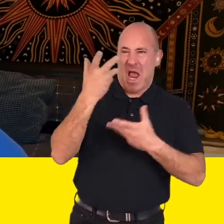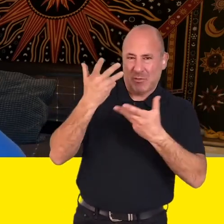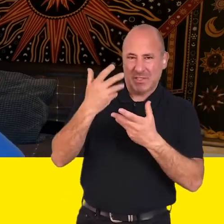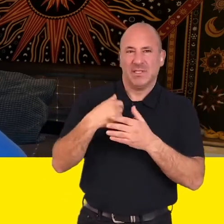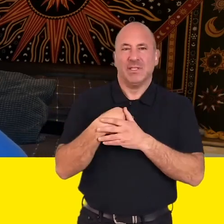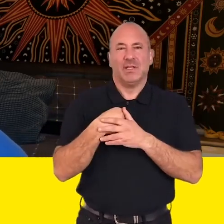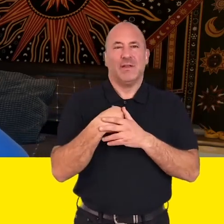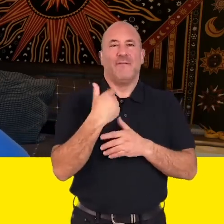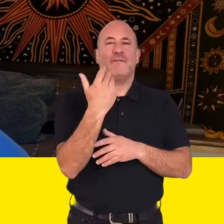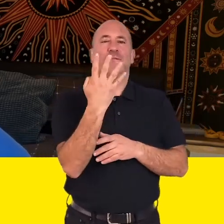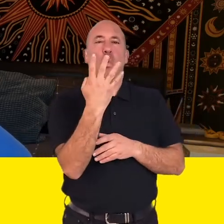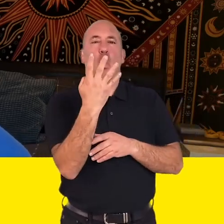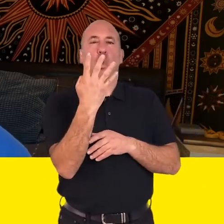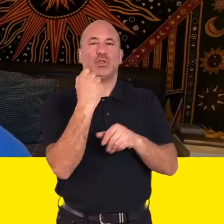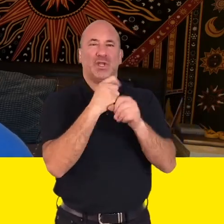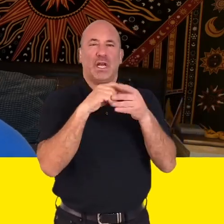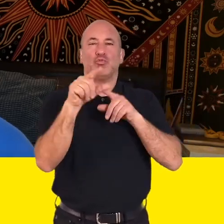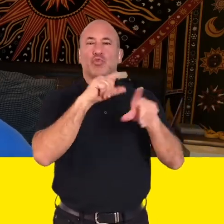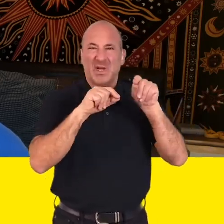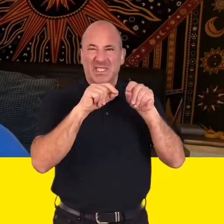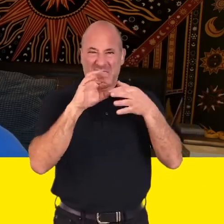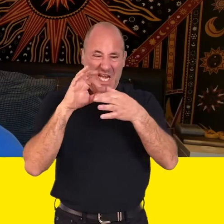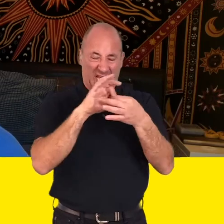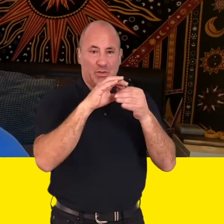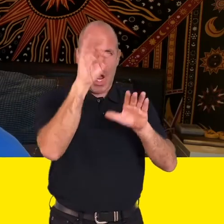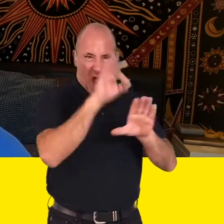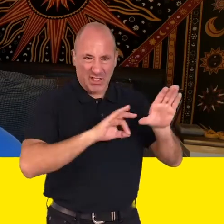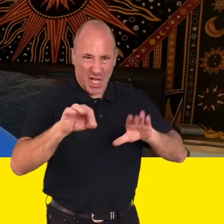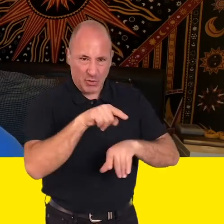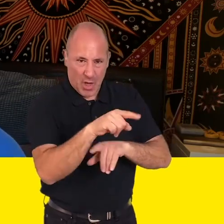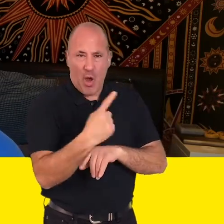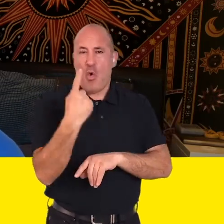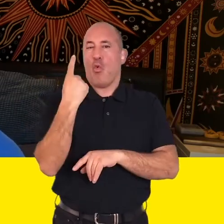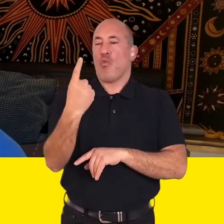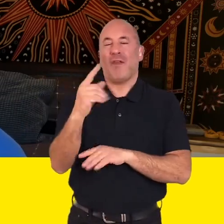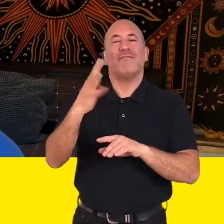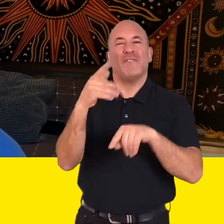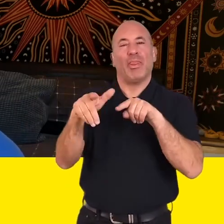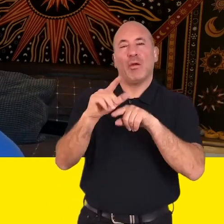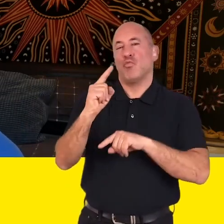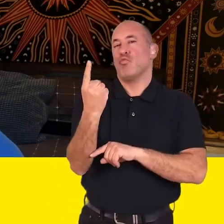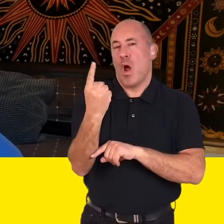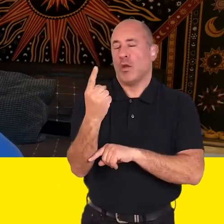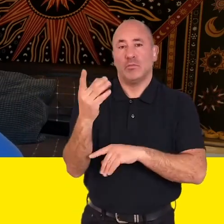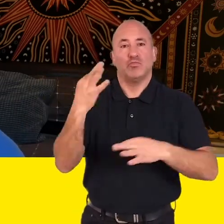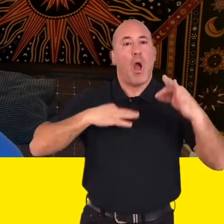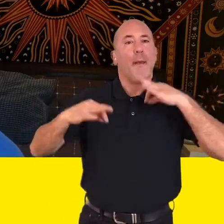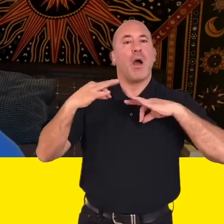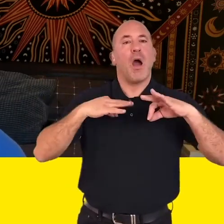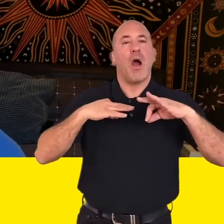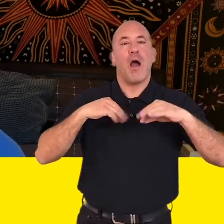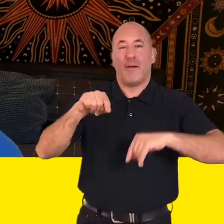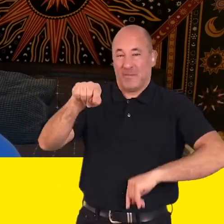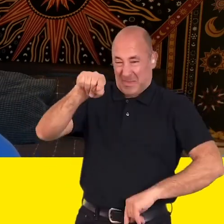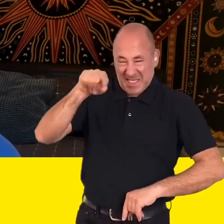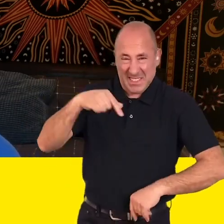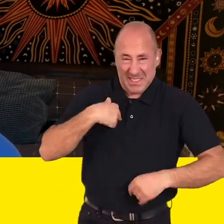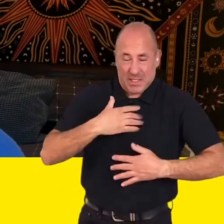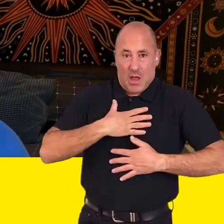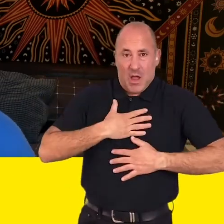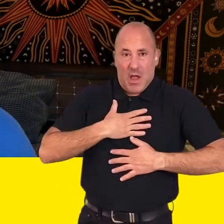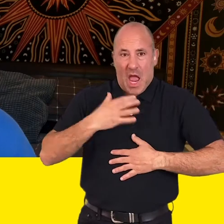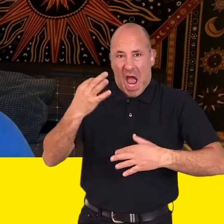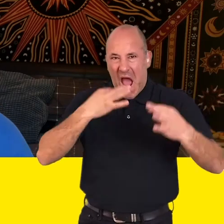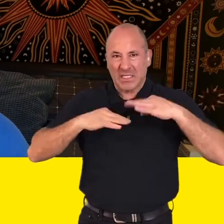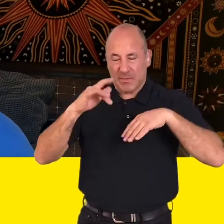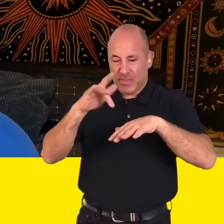parents four of my five GCSE choices were going to be around me doing architecture. However my fifth GCSE choice was drama and it's here that my